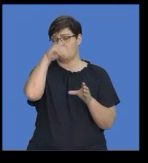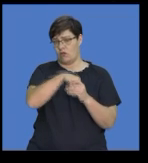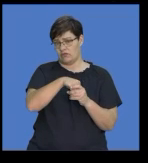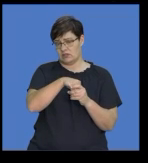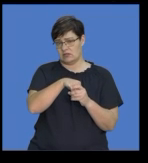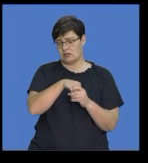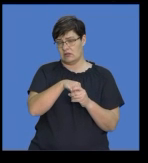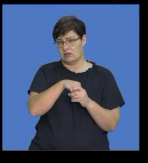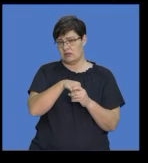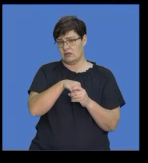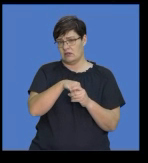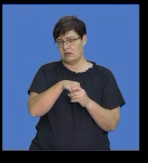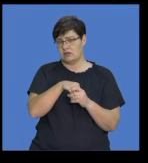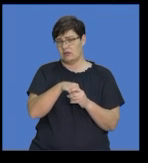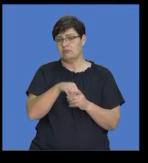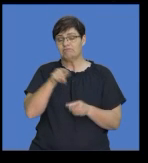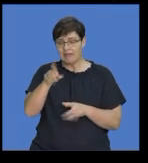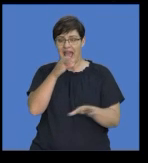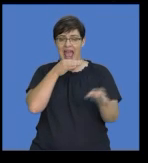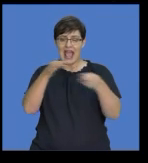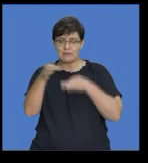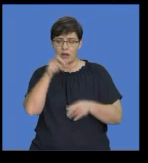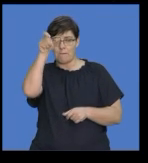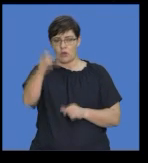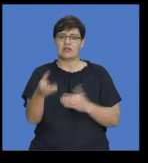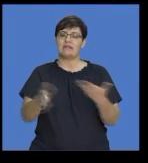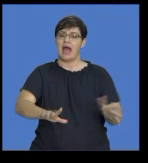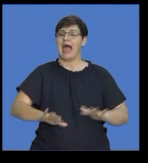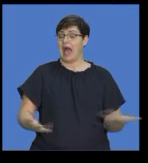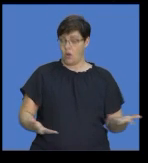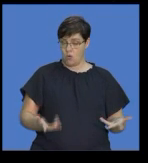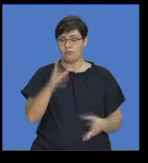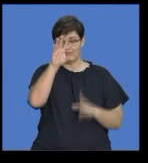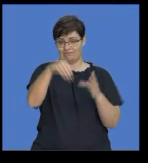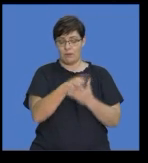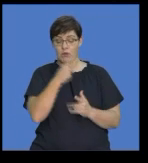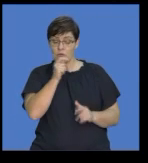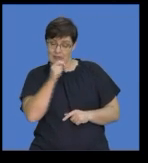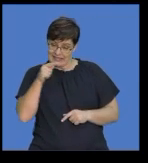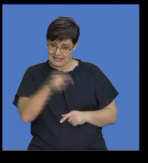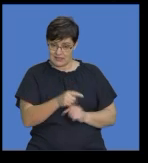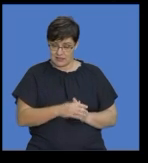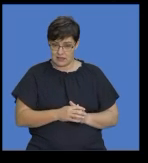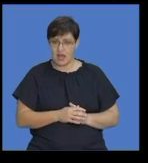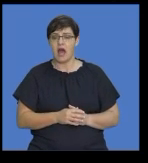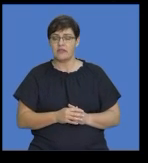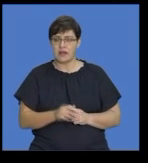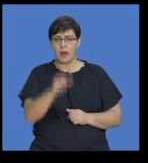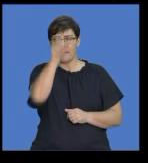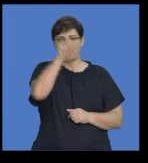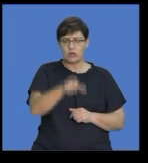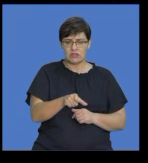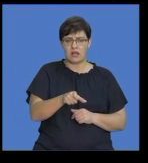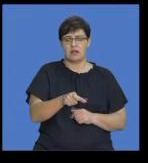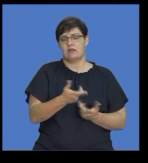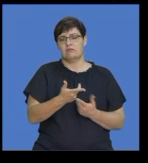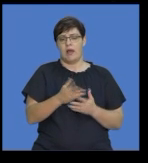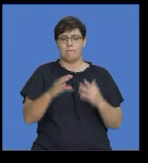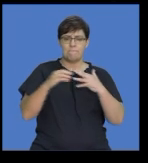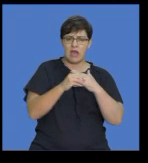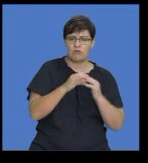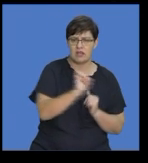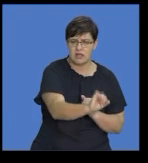some sort of description of the death. Then, the full names of the spouses and the children